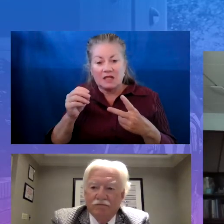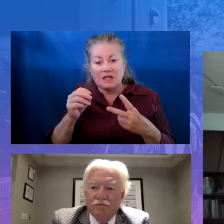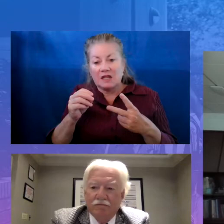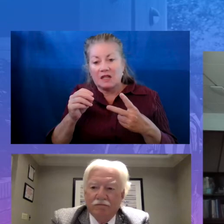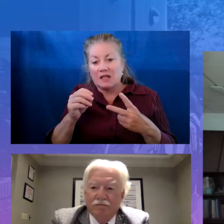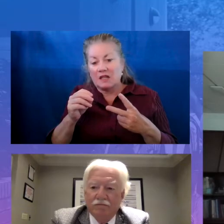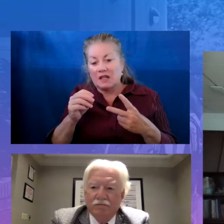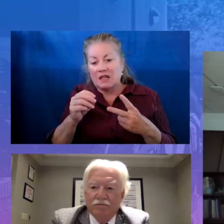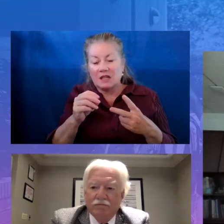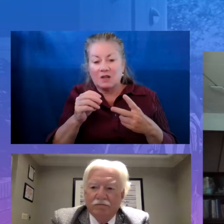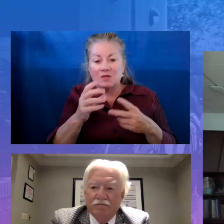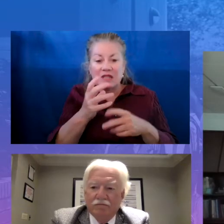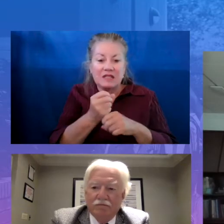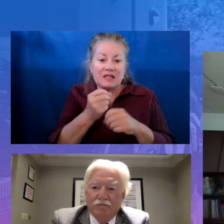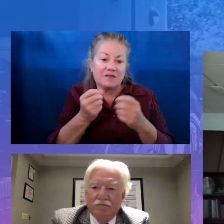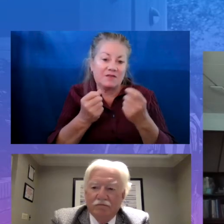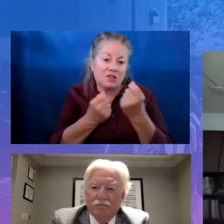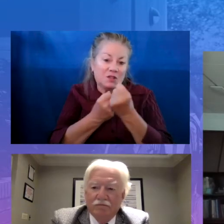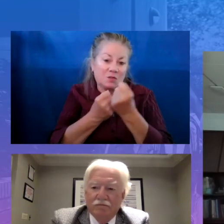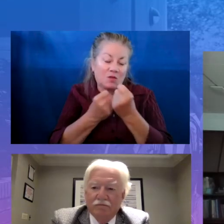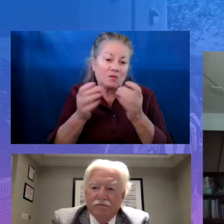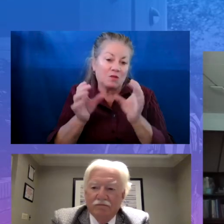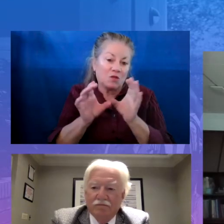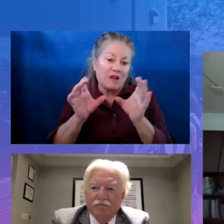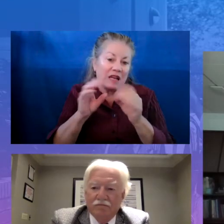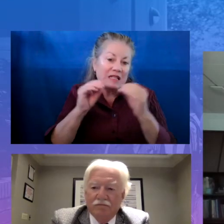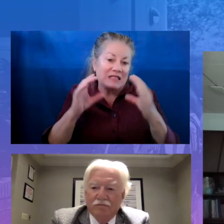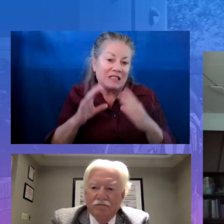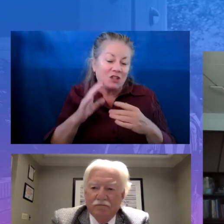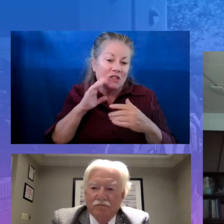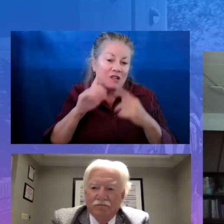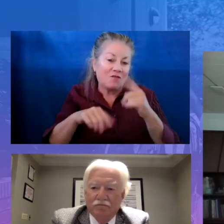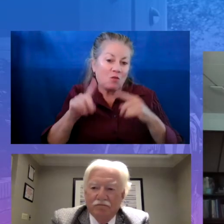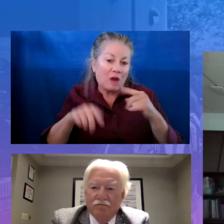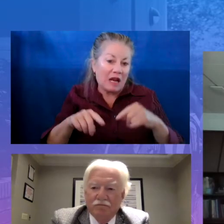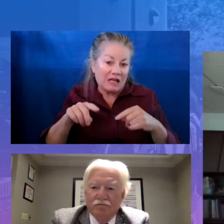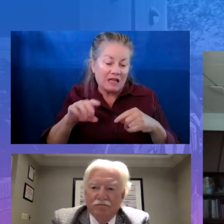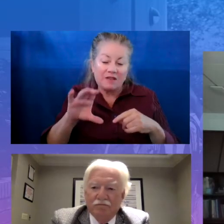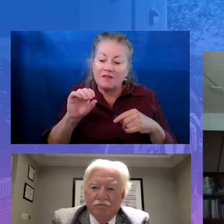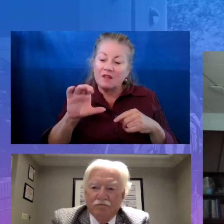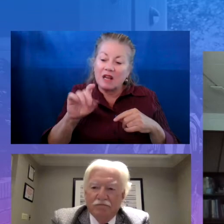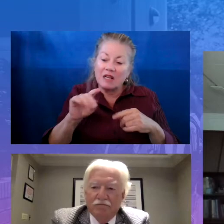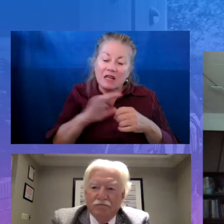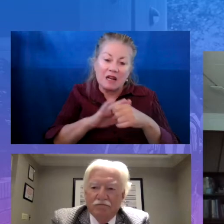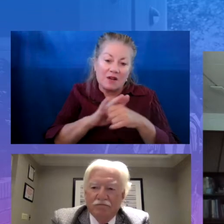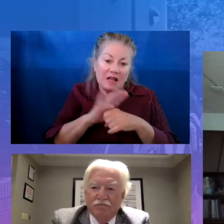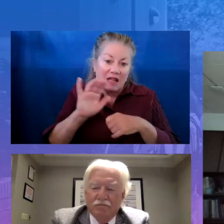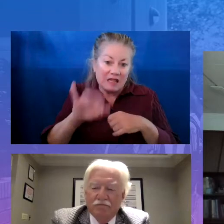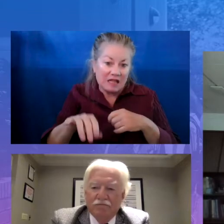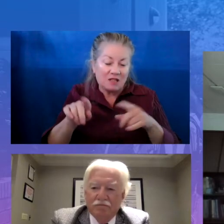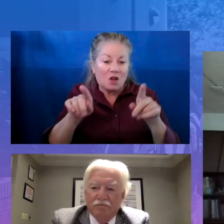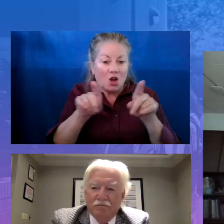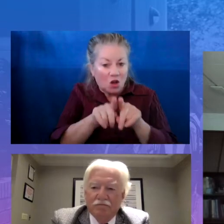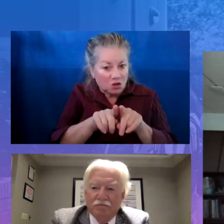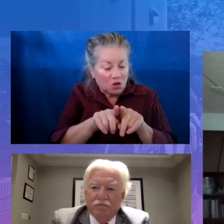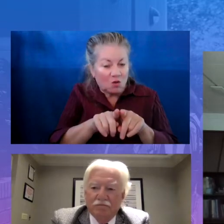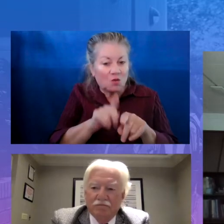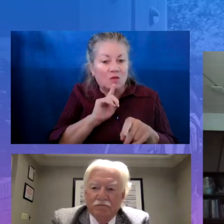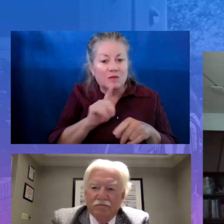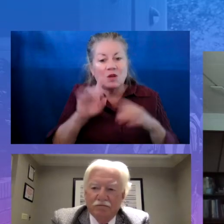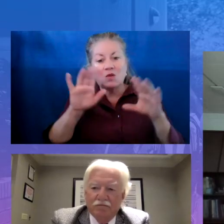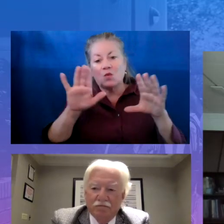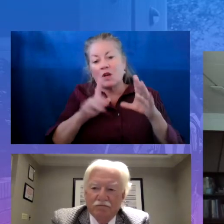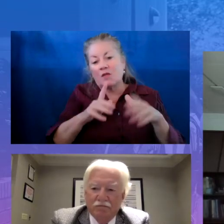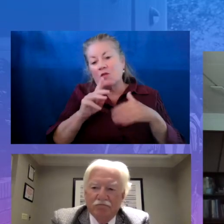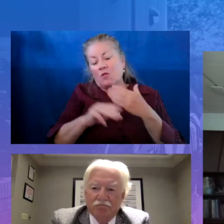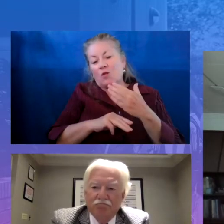certified teachers in a variety of content areas. And that has also been a really wonderful program to be able to launch